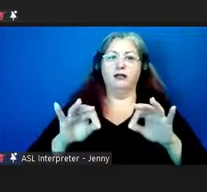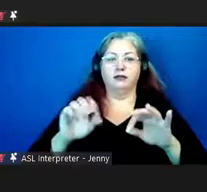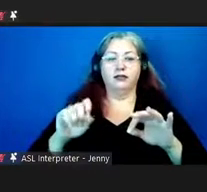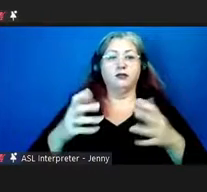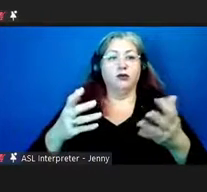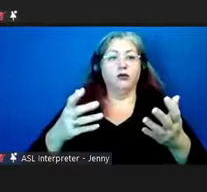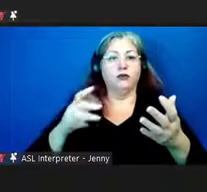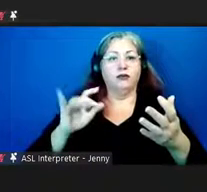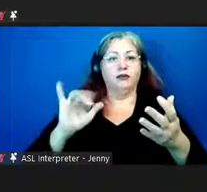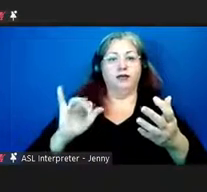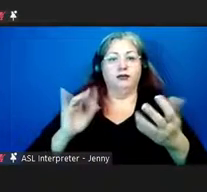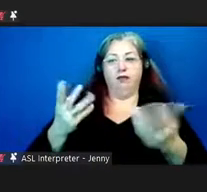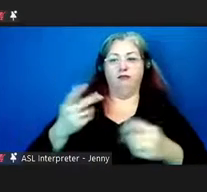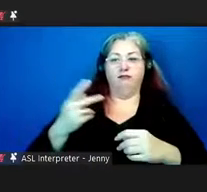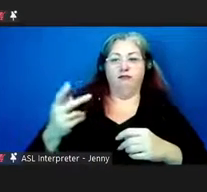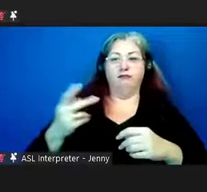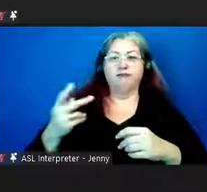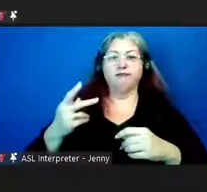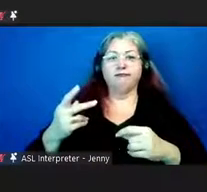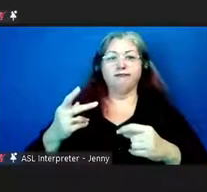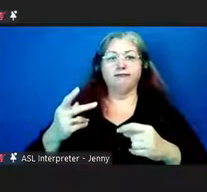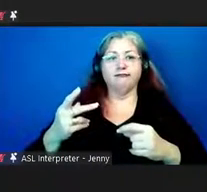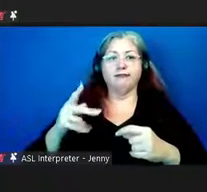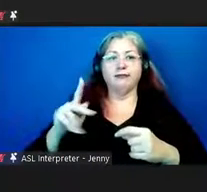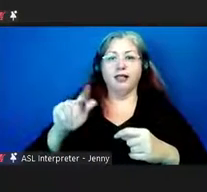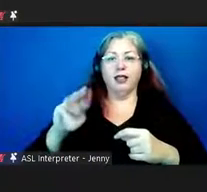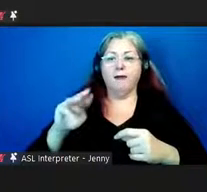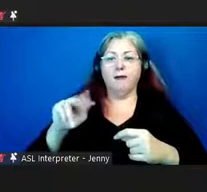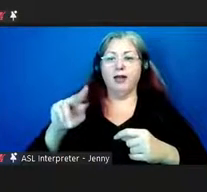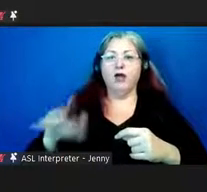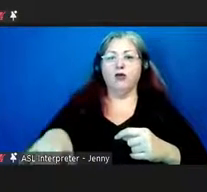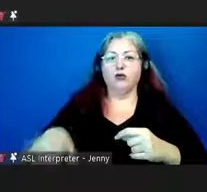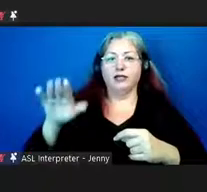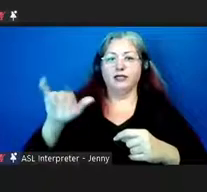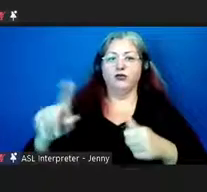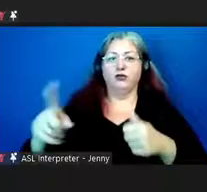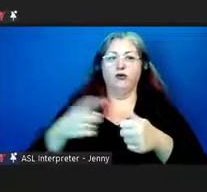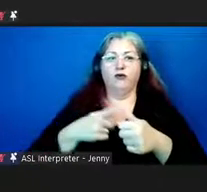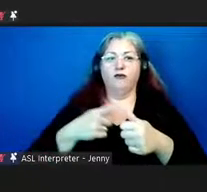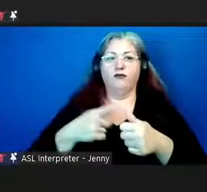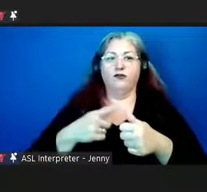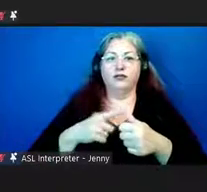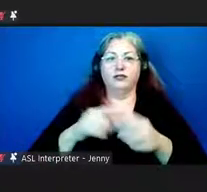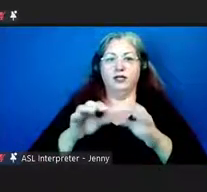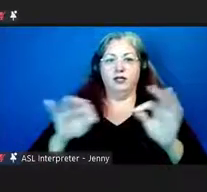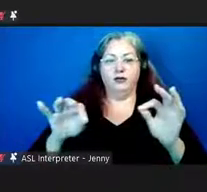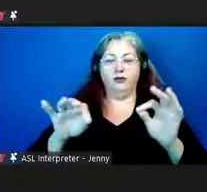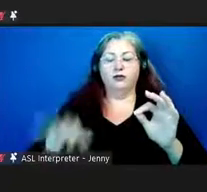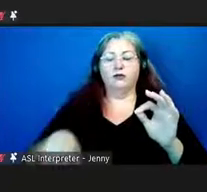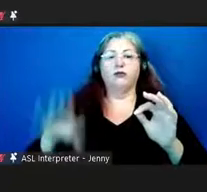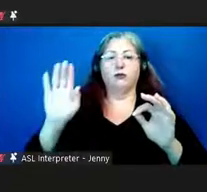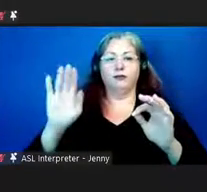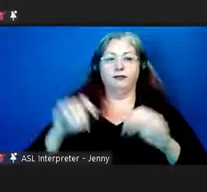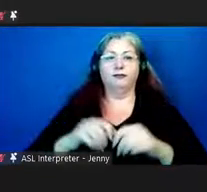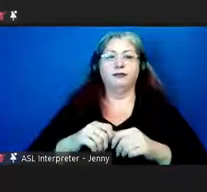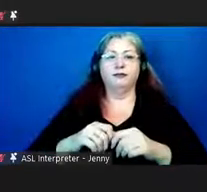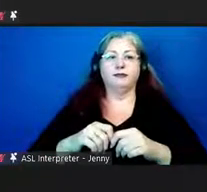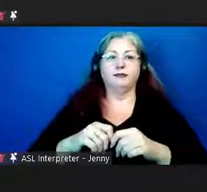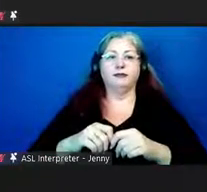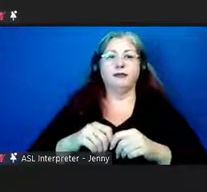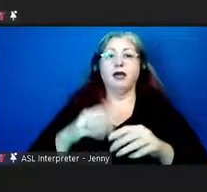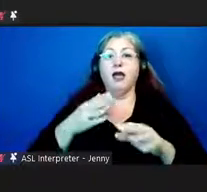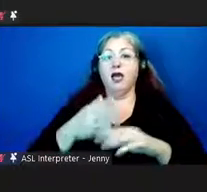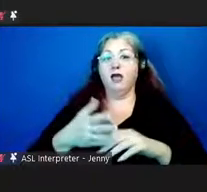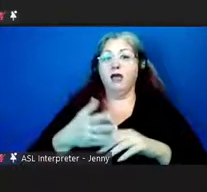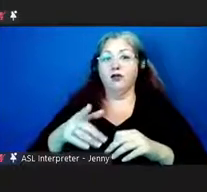And so that's where, um, Kalamana Mana was raised. That was her first language growing up. And after